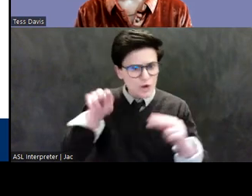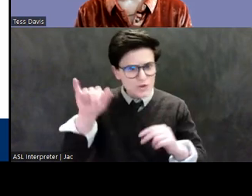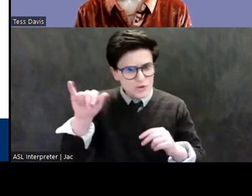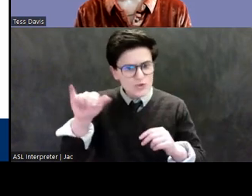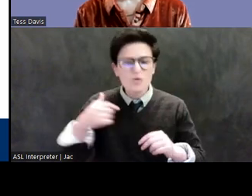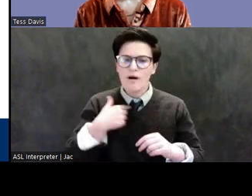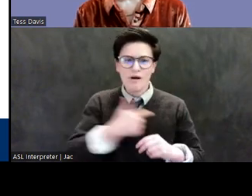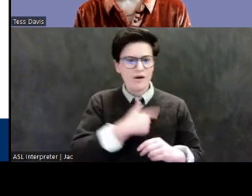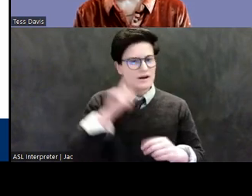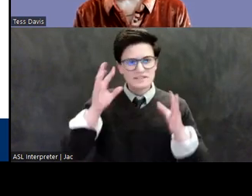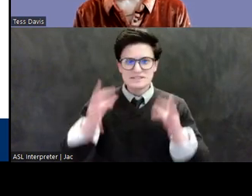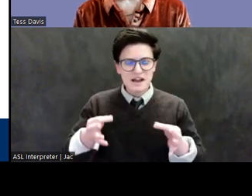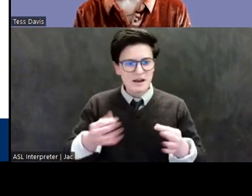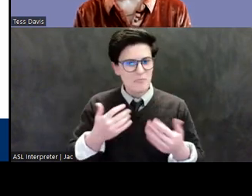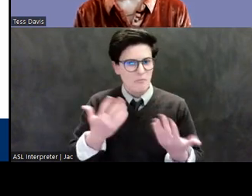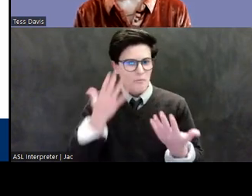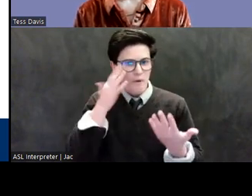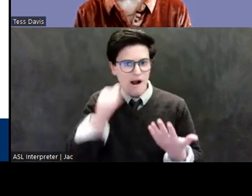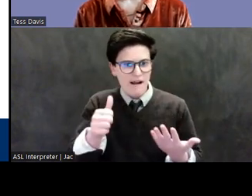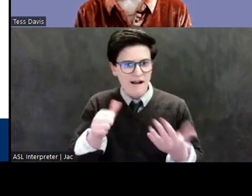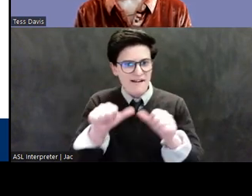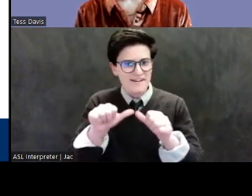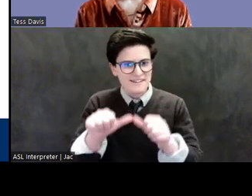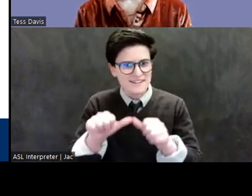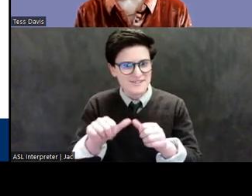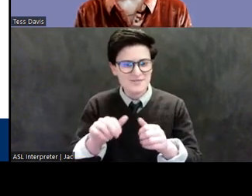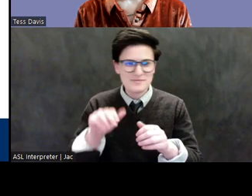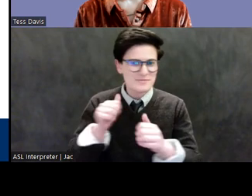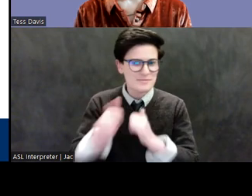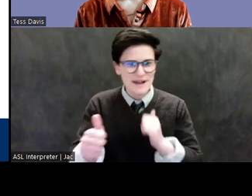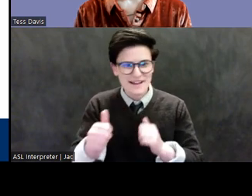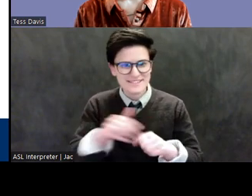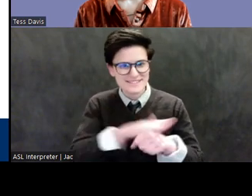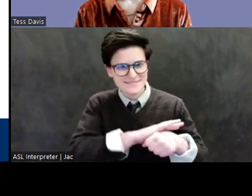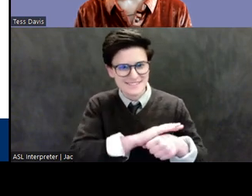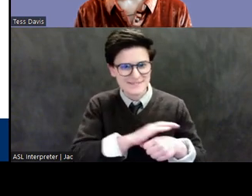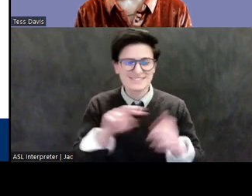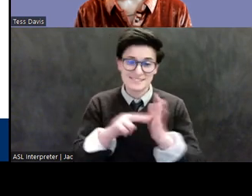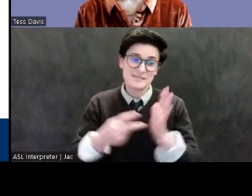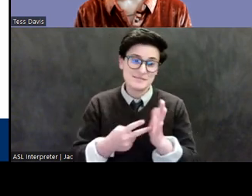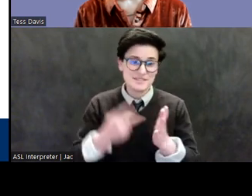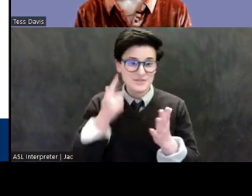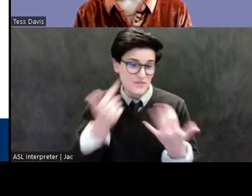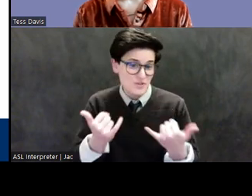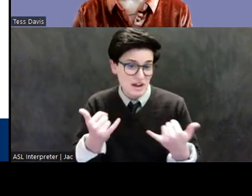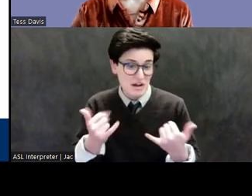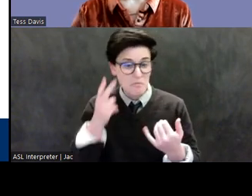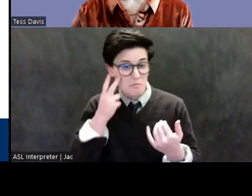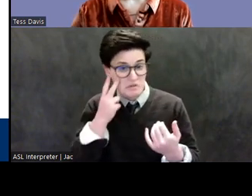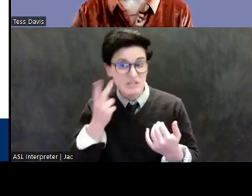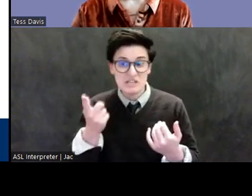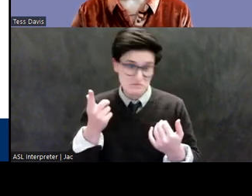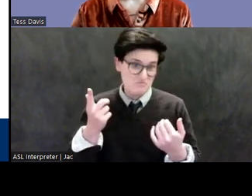from this pandemic. So this is going to be, as of now at least, a permanent part of our AIA programming.